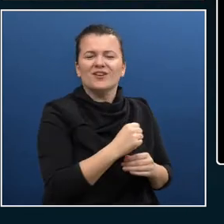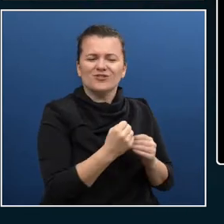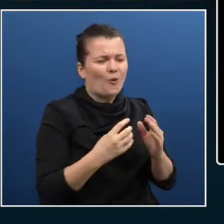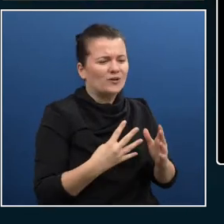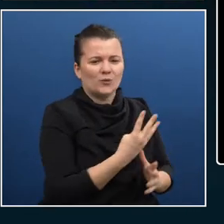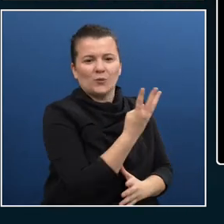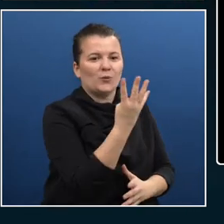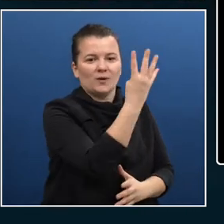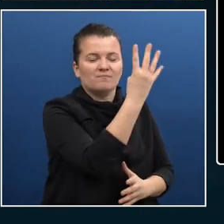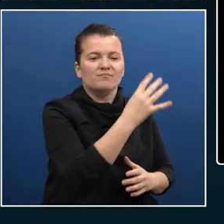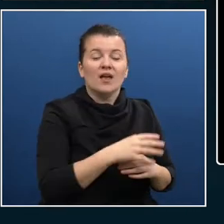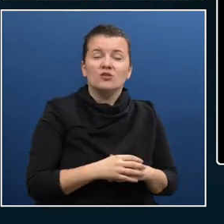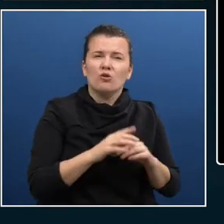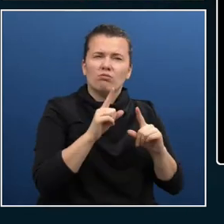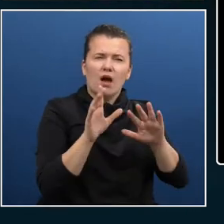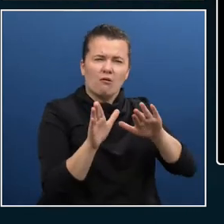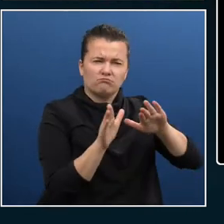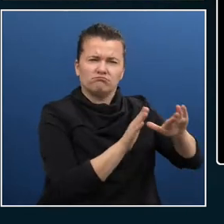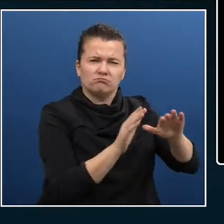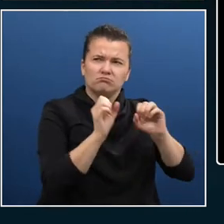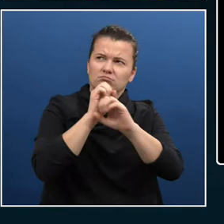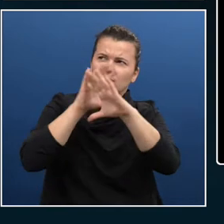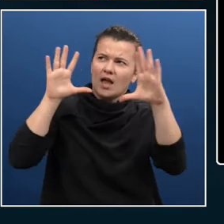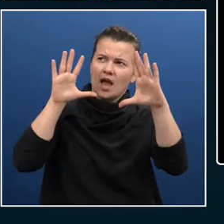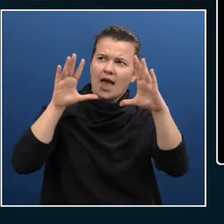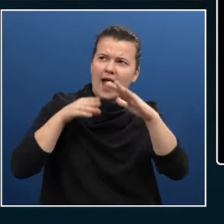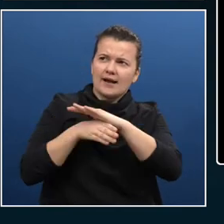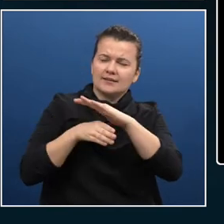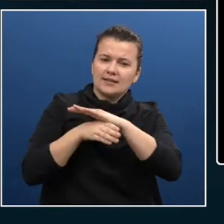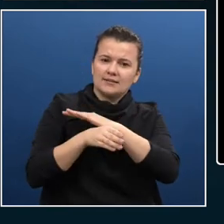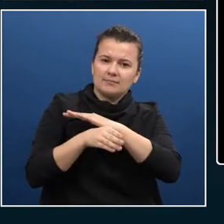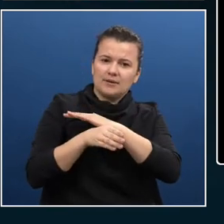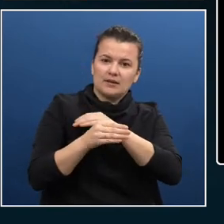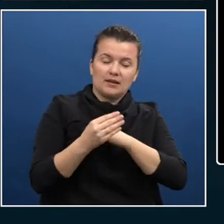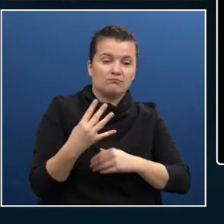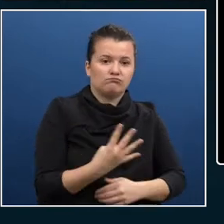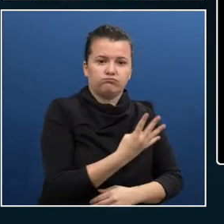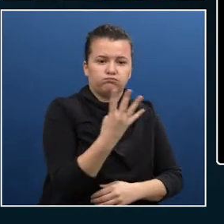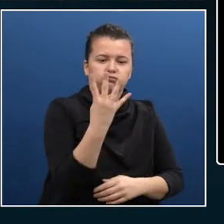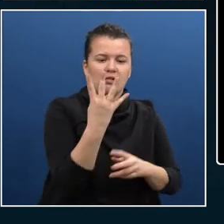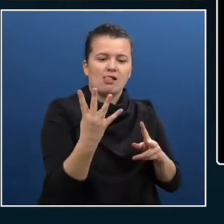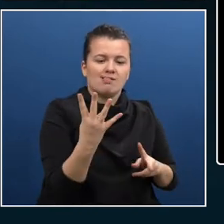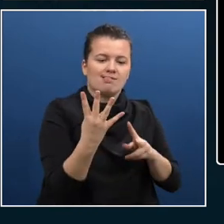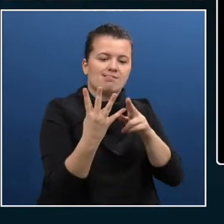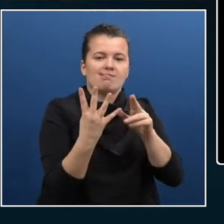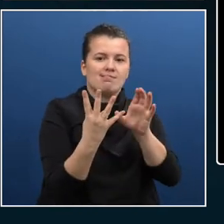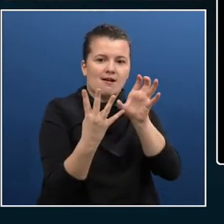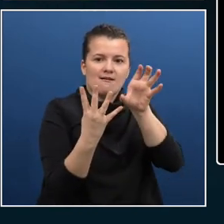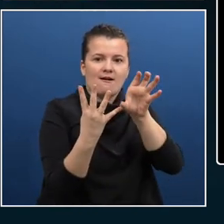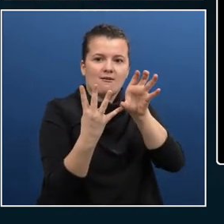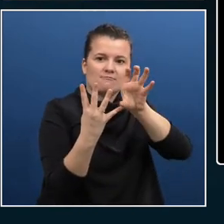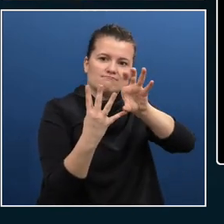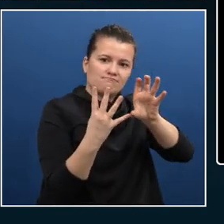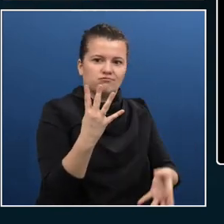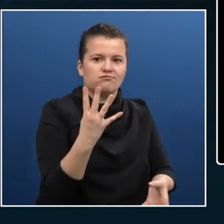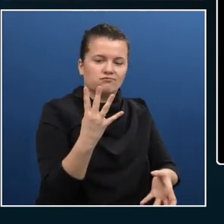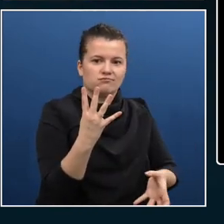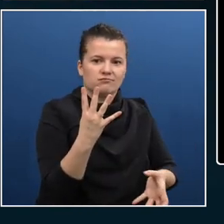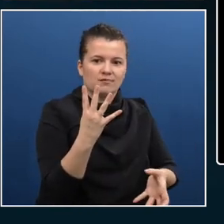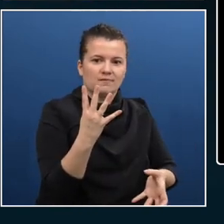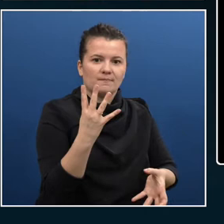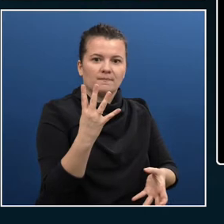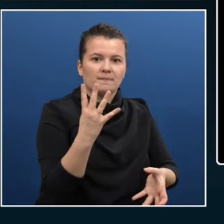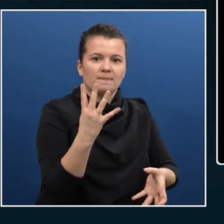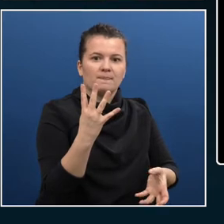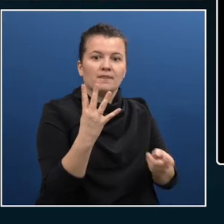accessibility and software, when you chop the one head of the accessible hydra off, then it kind of comes up there